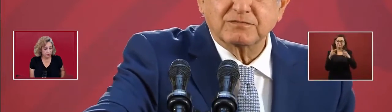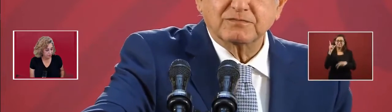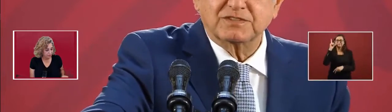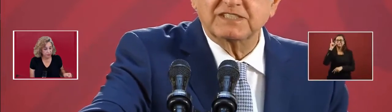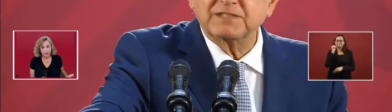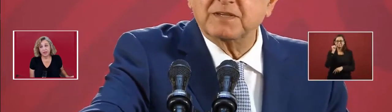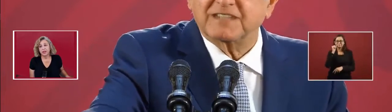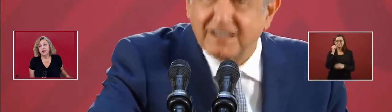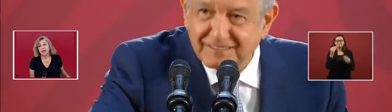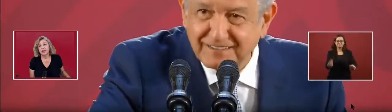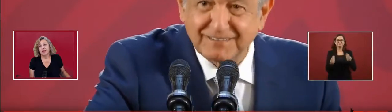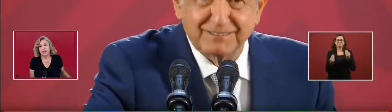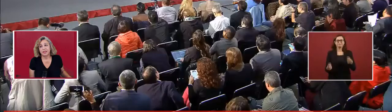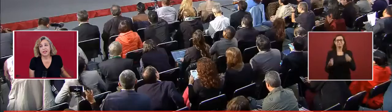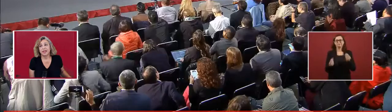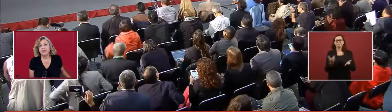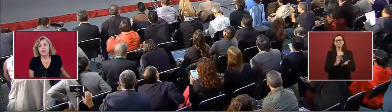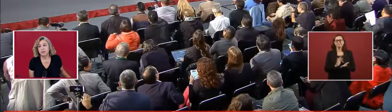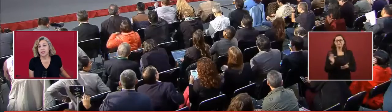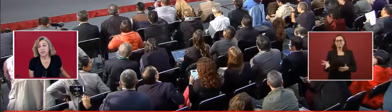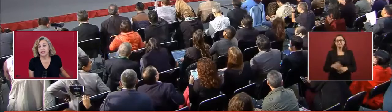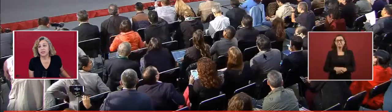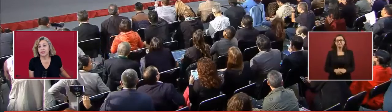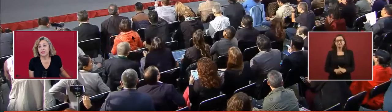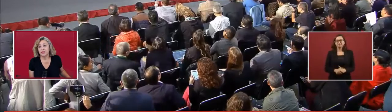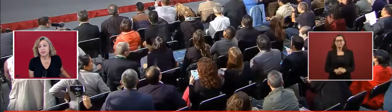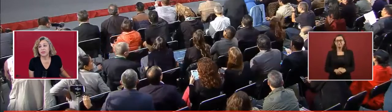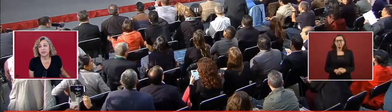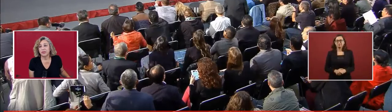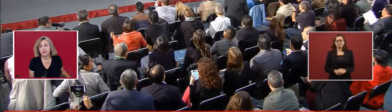tomorrow. And thank you very much.